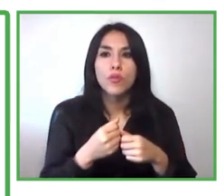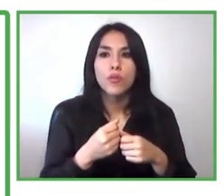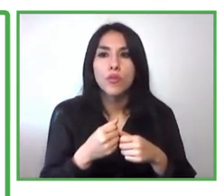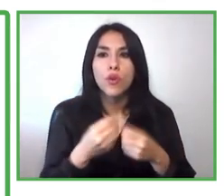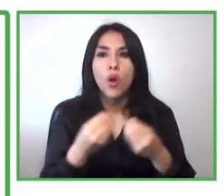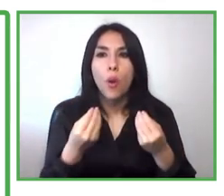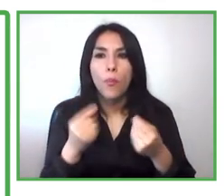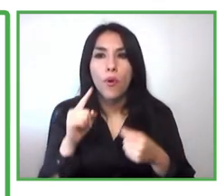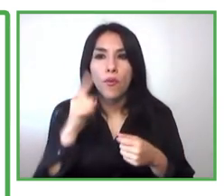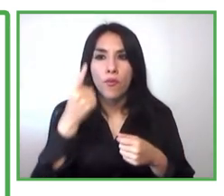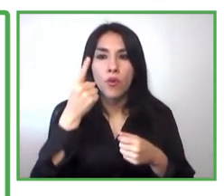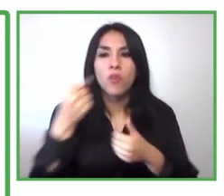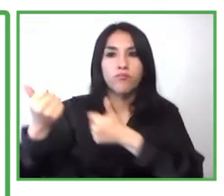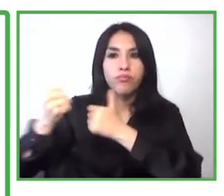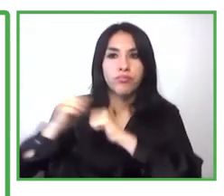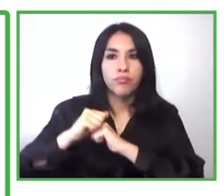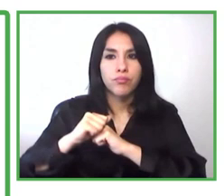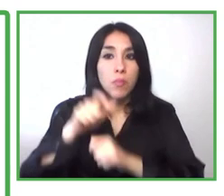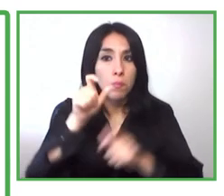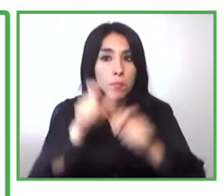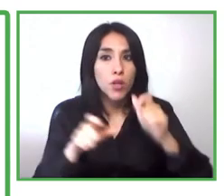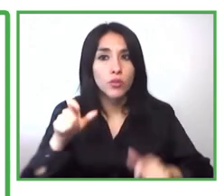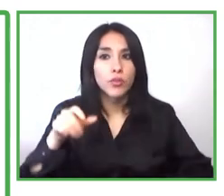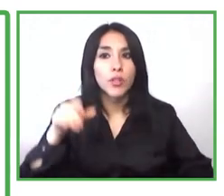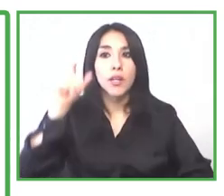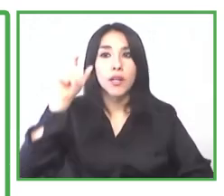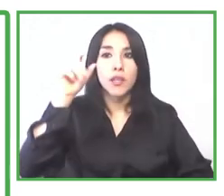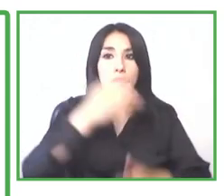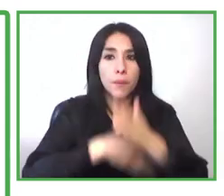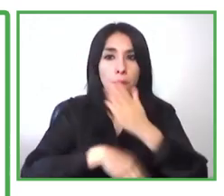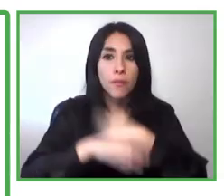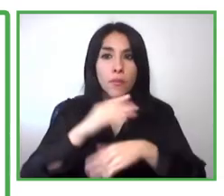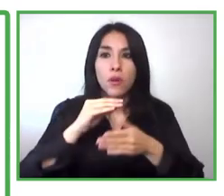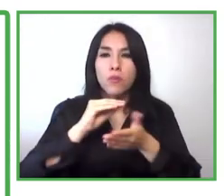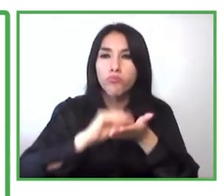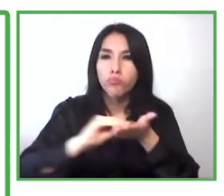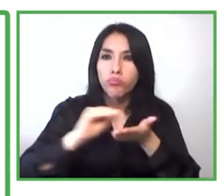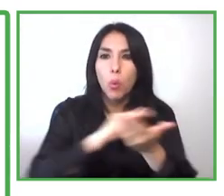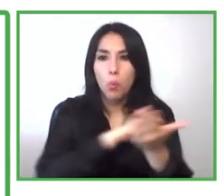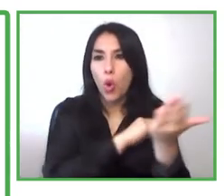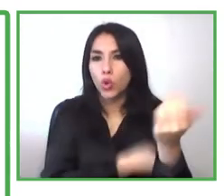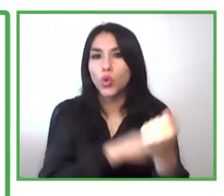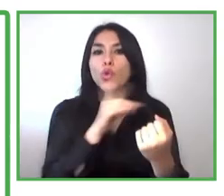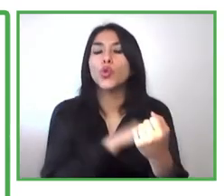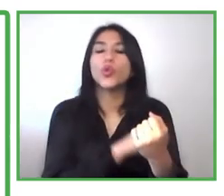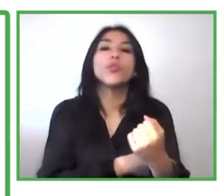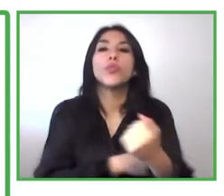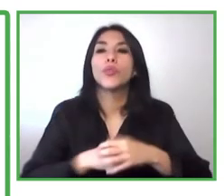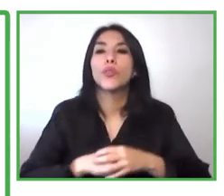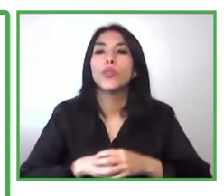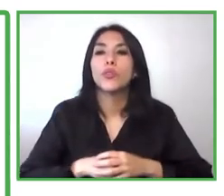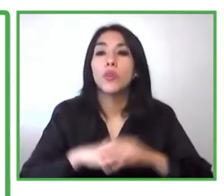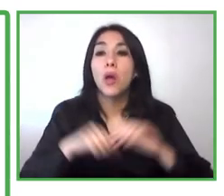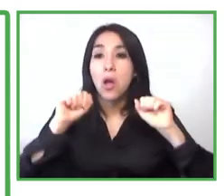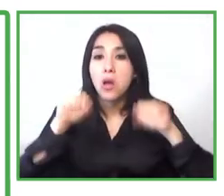people with disability had so that they could venture to have ventures and to develop their own business